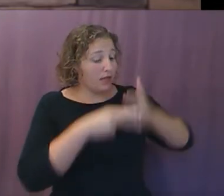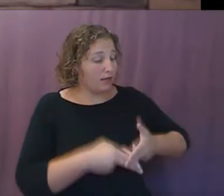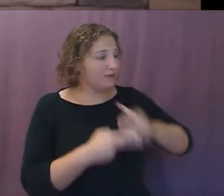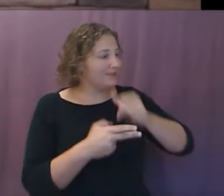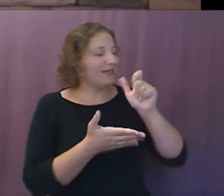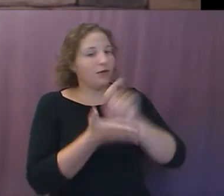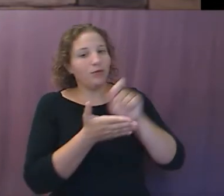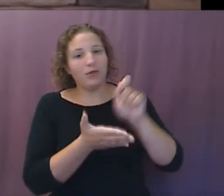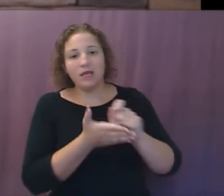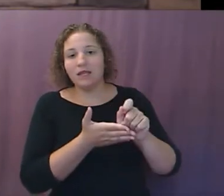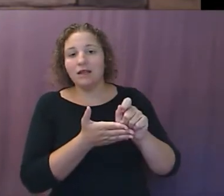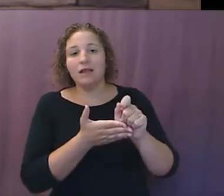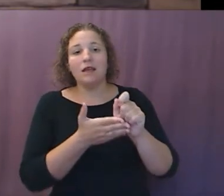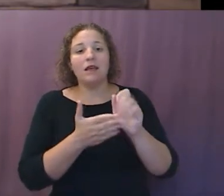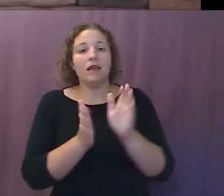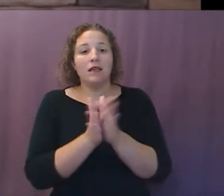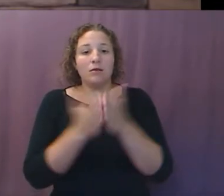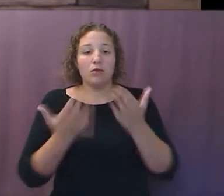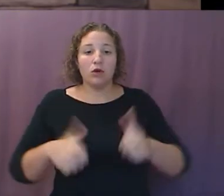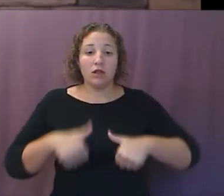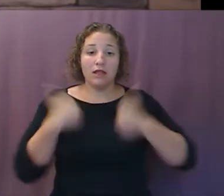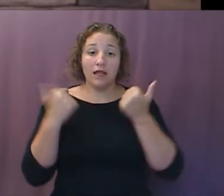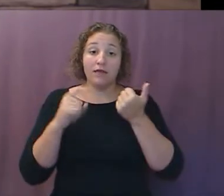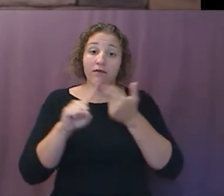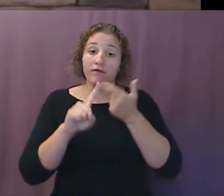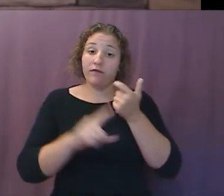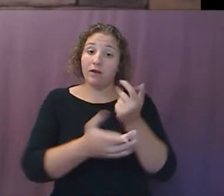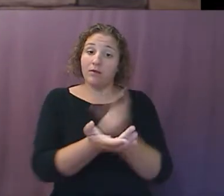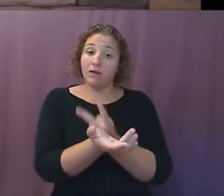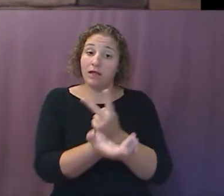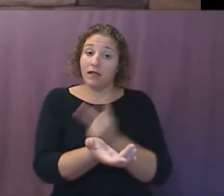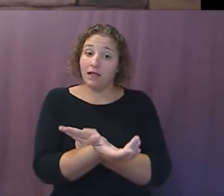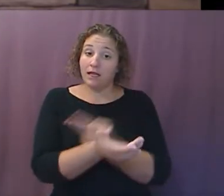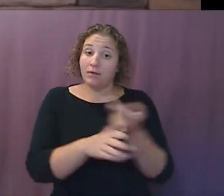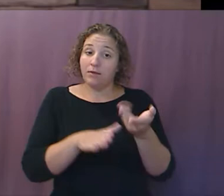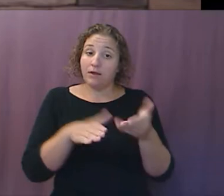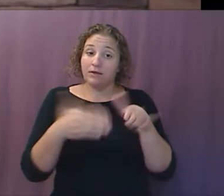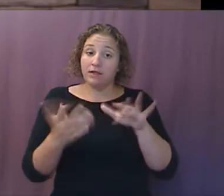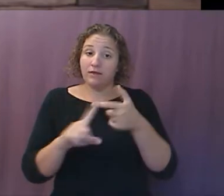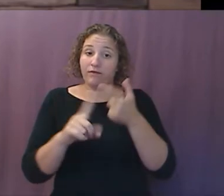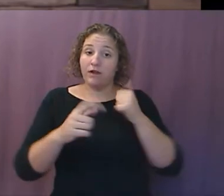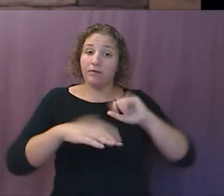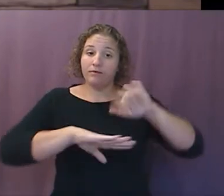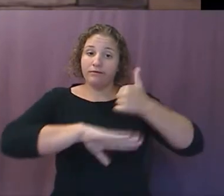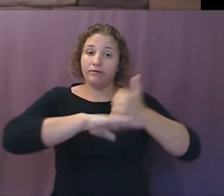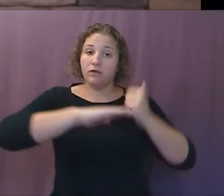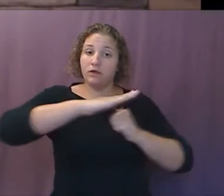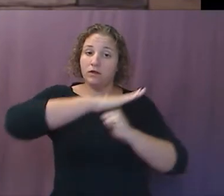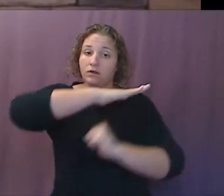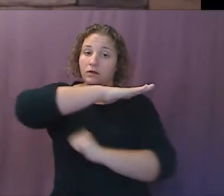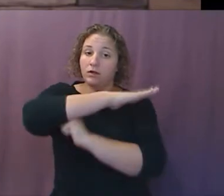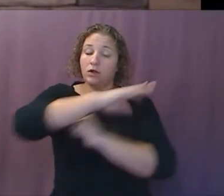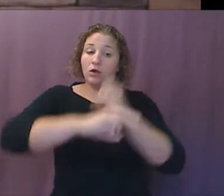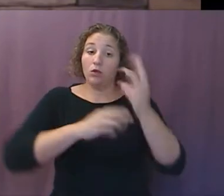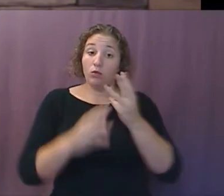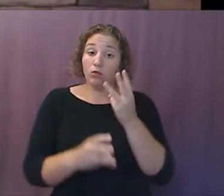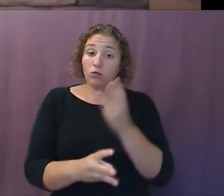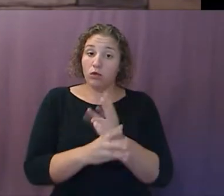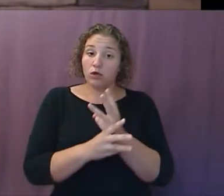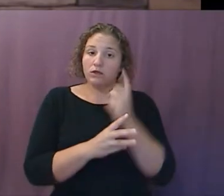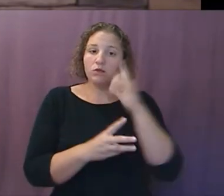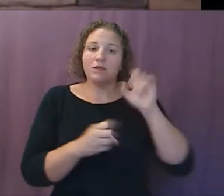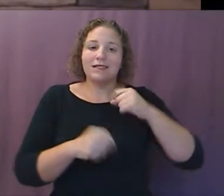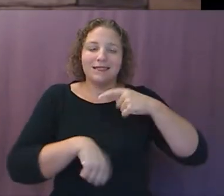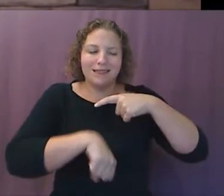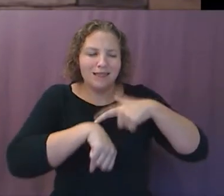lamb slain from the foundation of the world. That exhortation to get out of this deception and this time that is